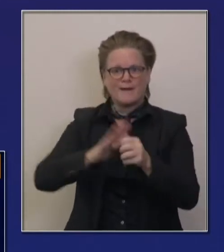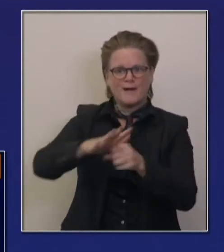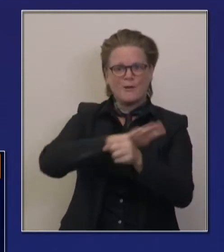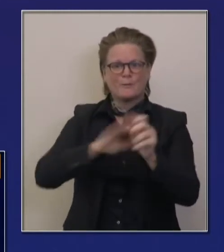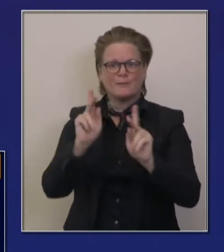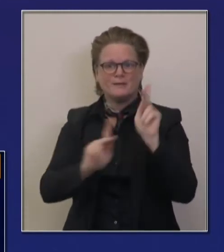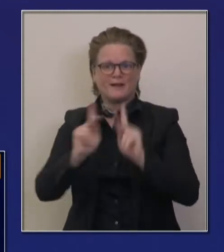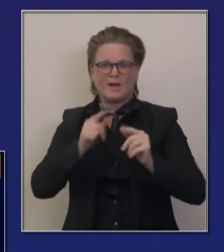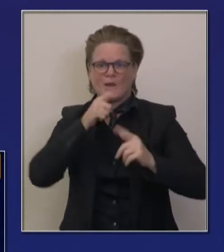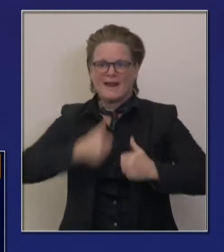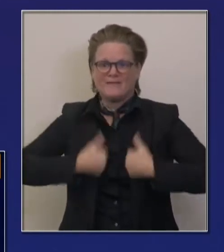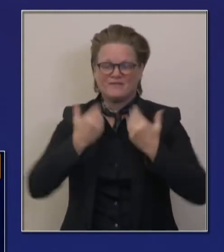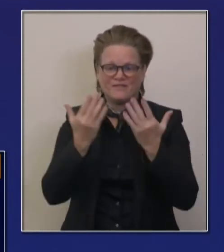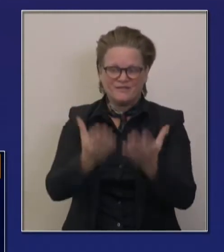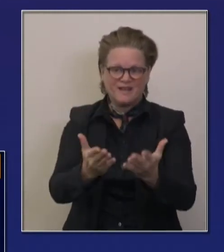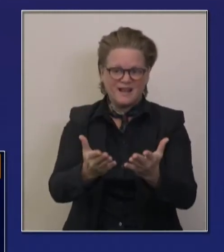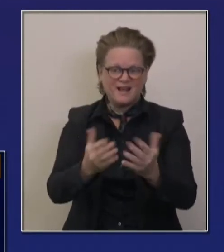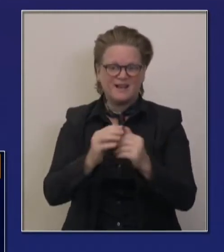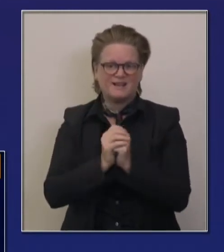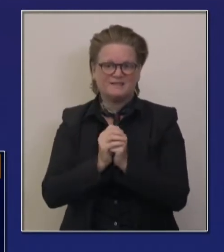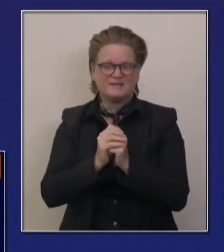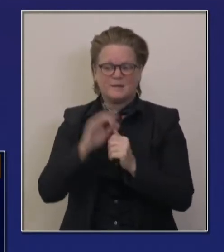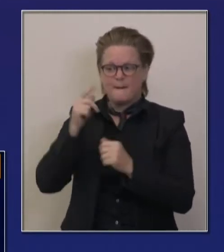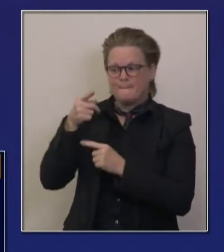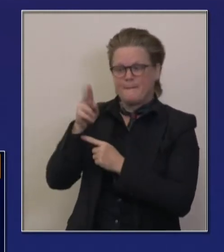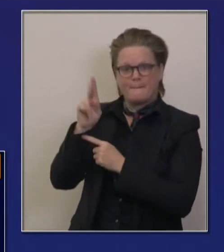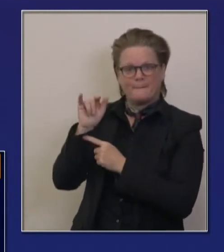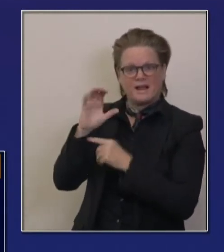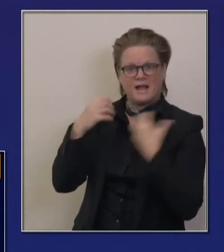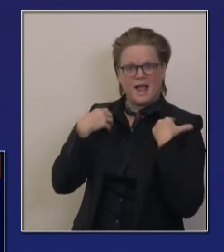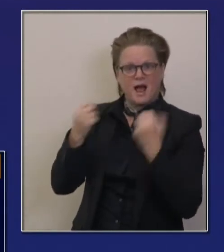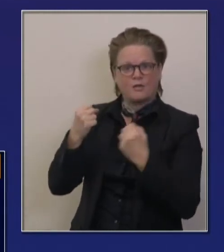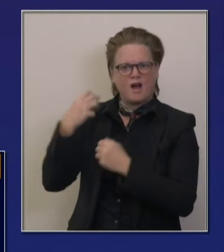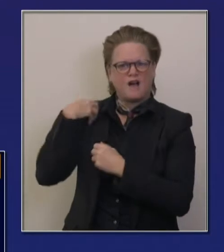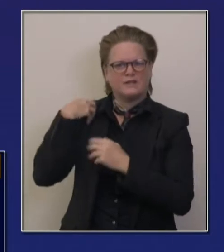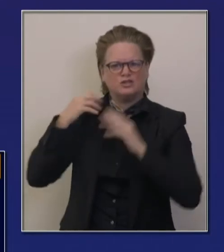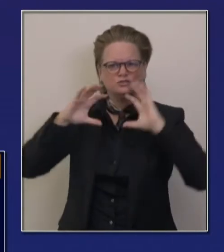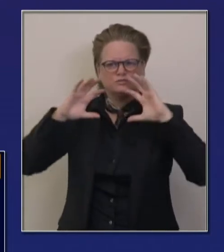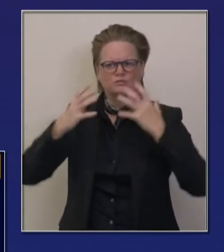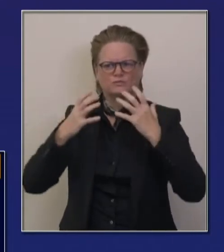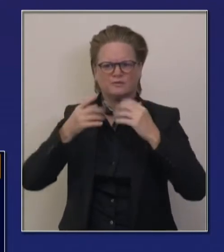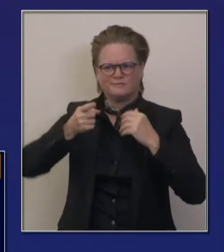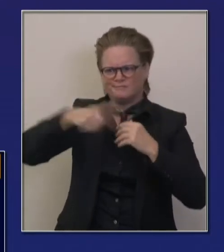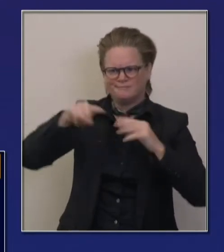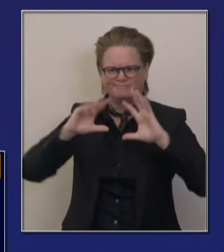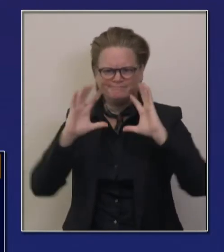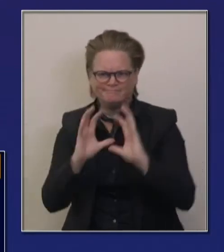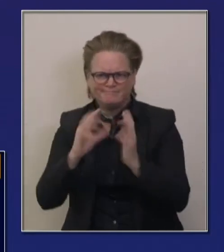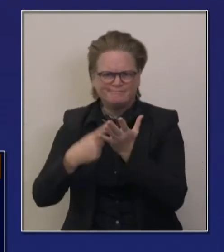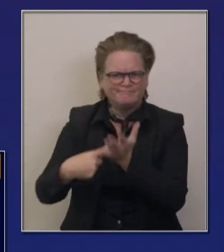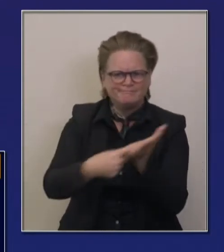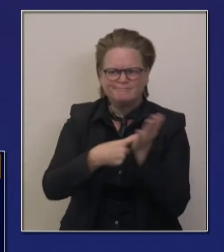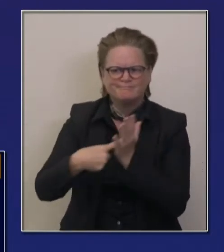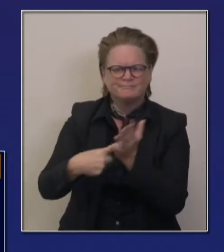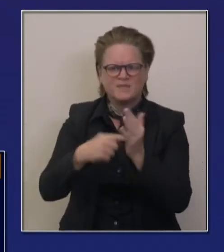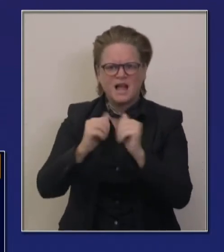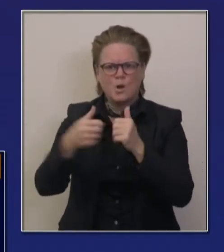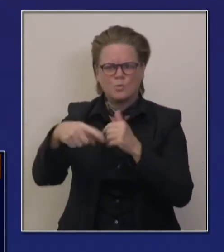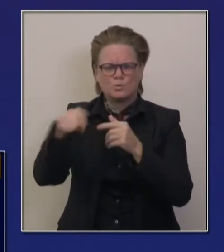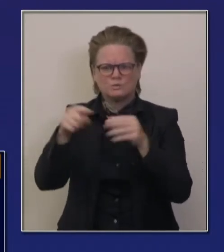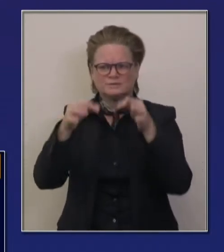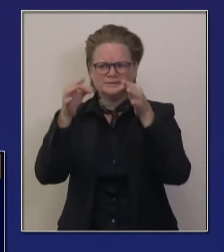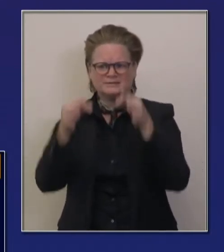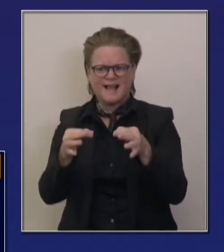local leaders to understand their conditions on the ground, trend lines that they can mitigate and address before they become headlines. So the Bay Area